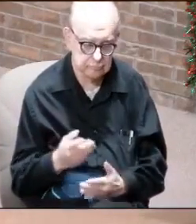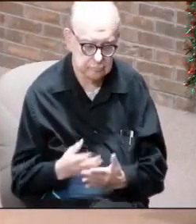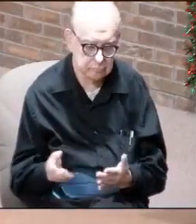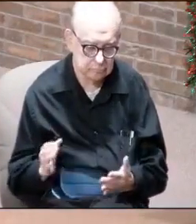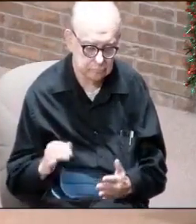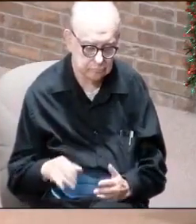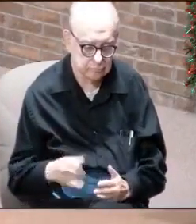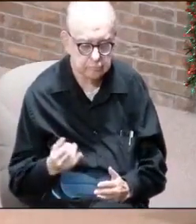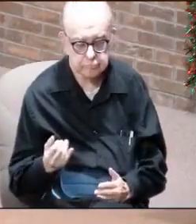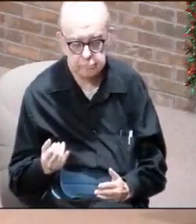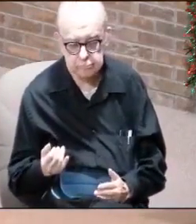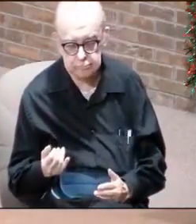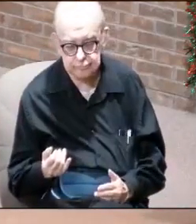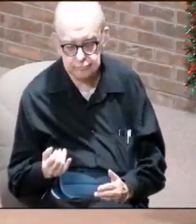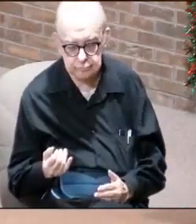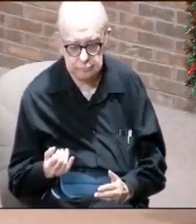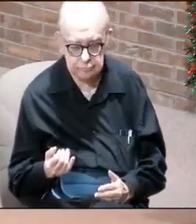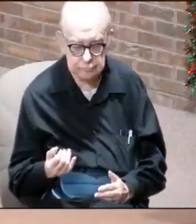John